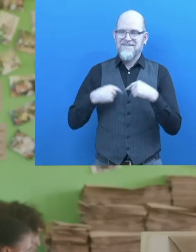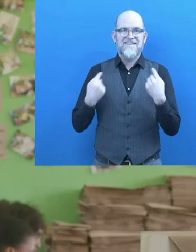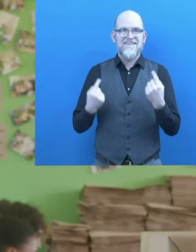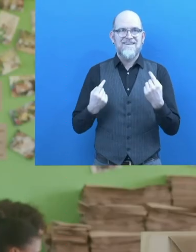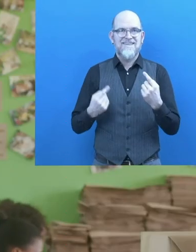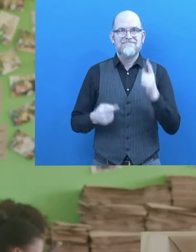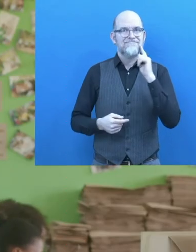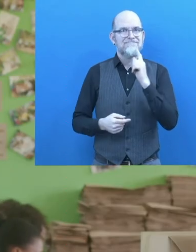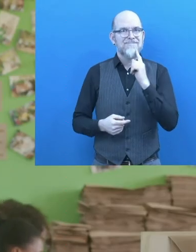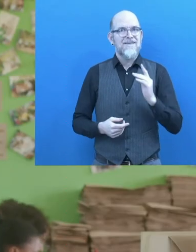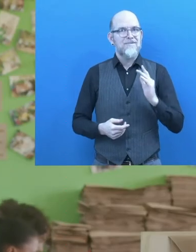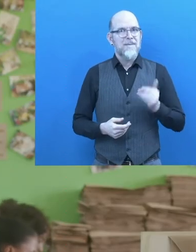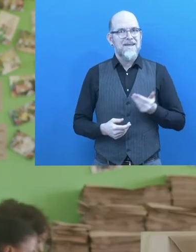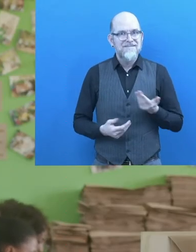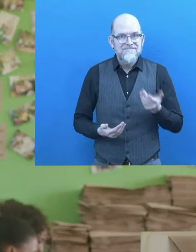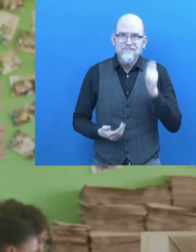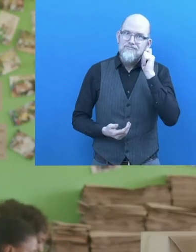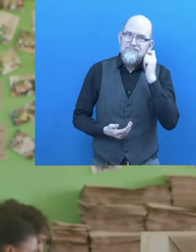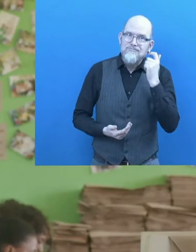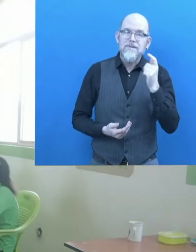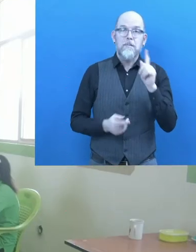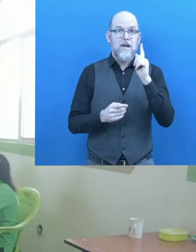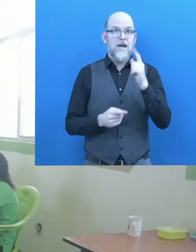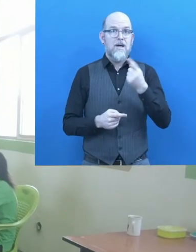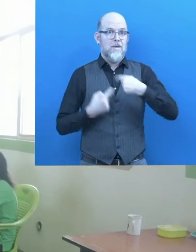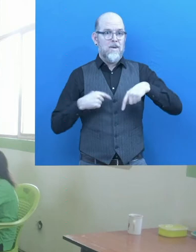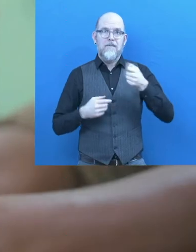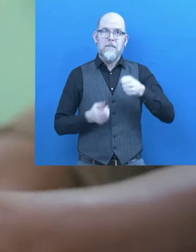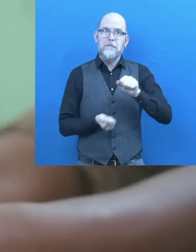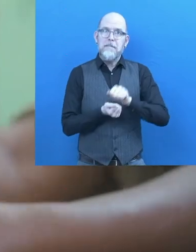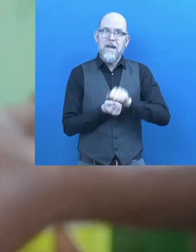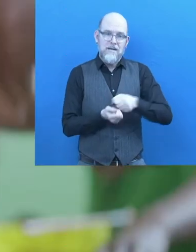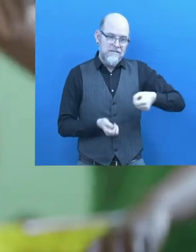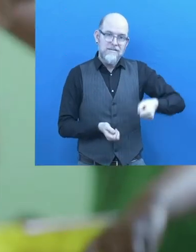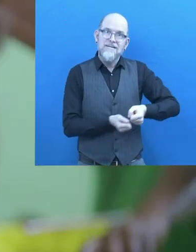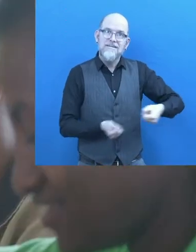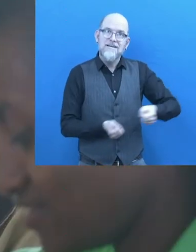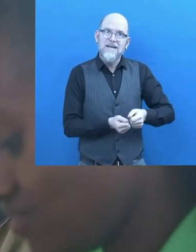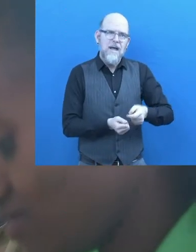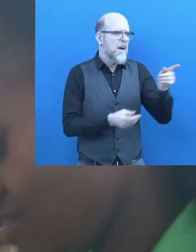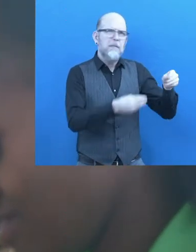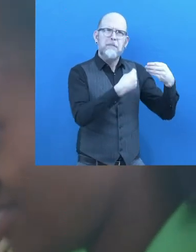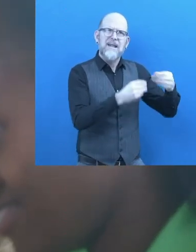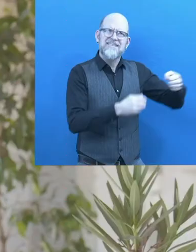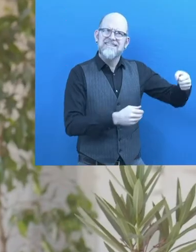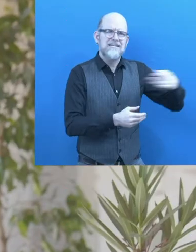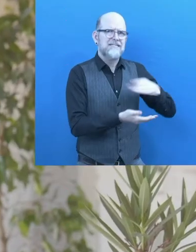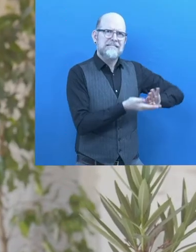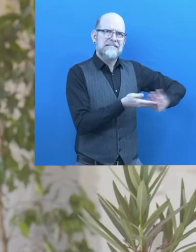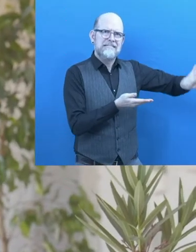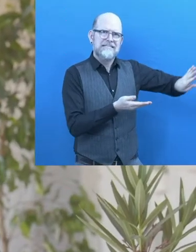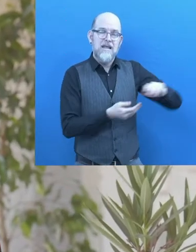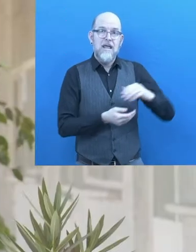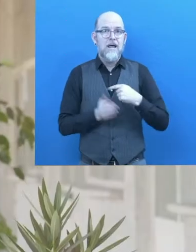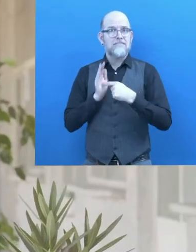We are deaf women. And we make paper bags to fight plastic pollution in Ethiopia. We had to